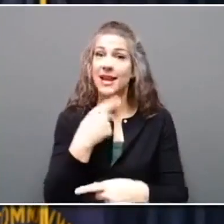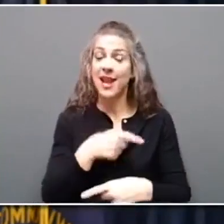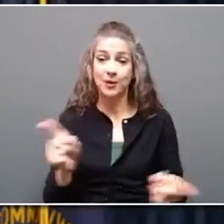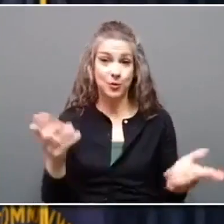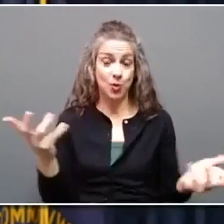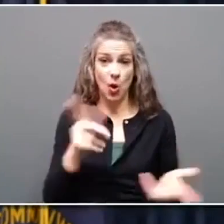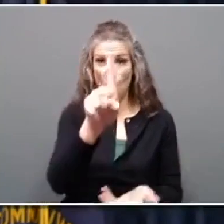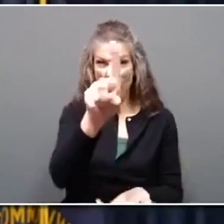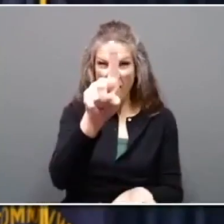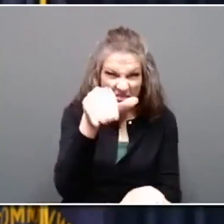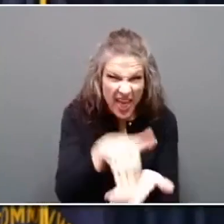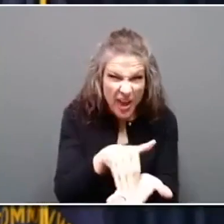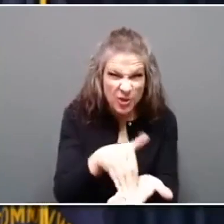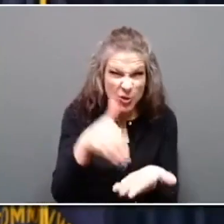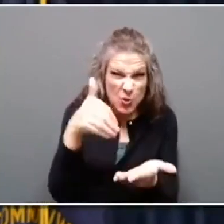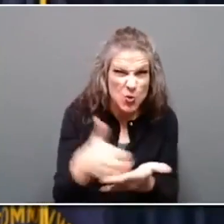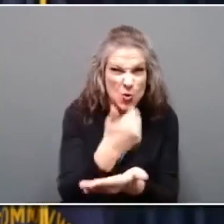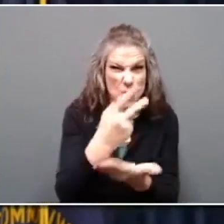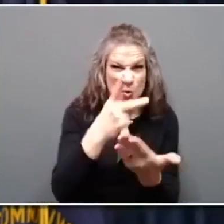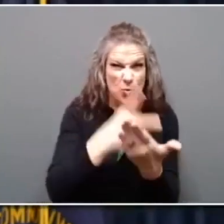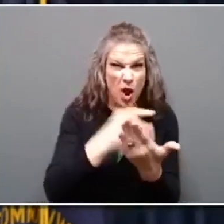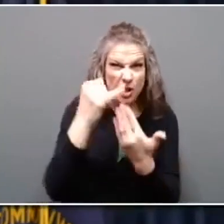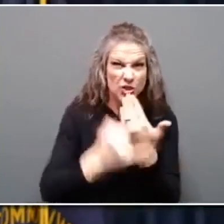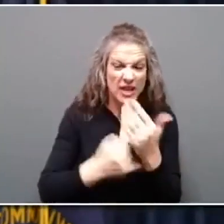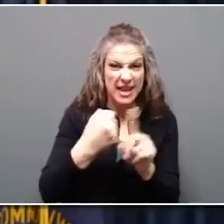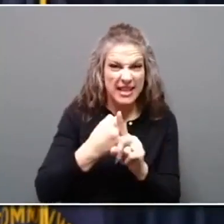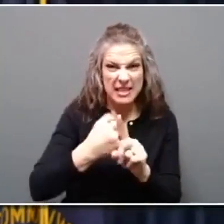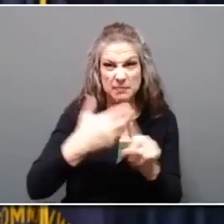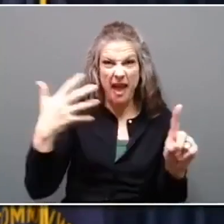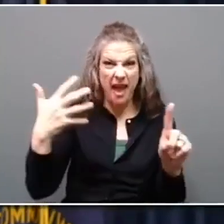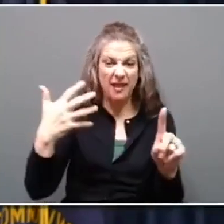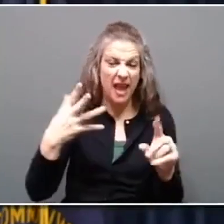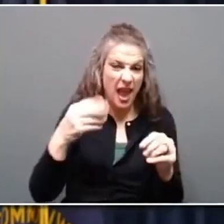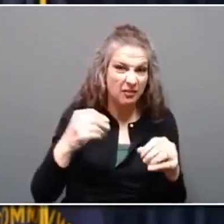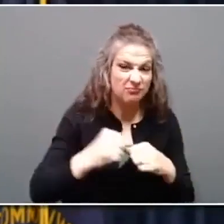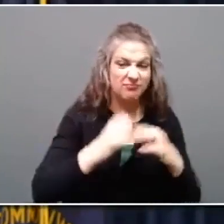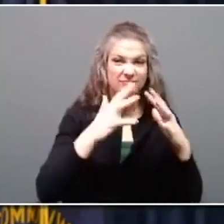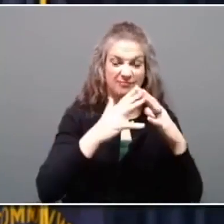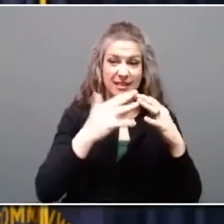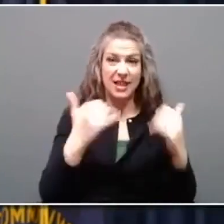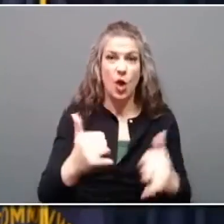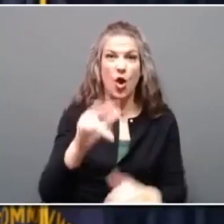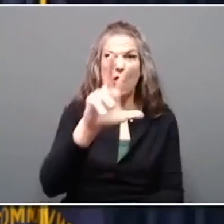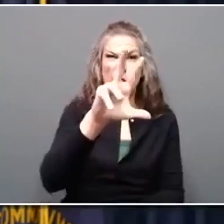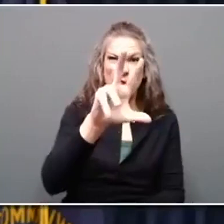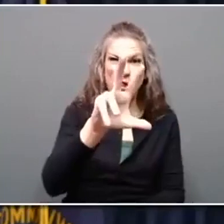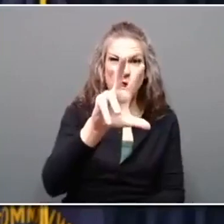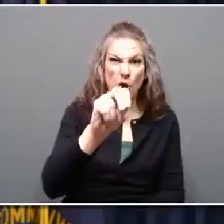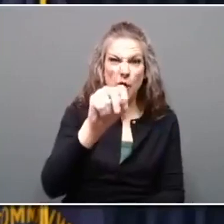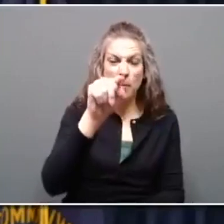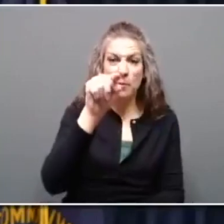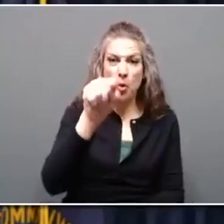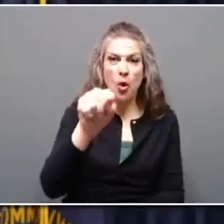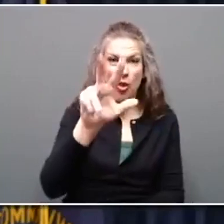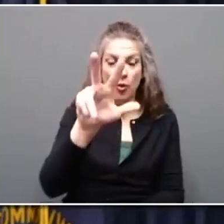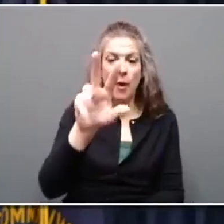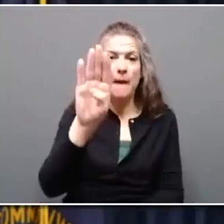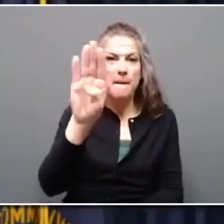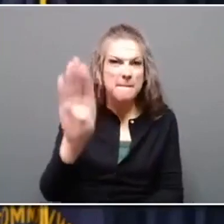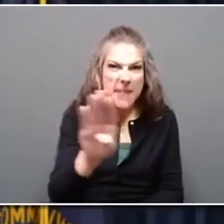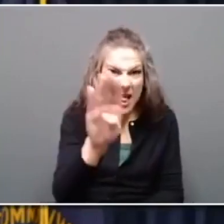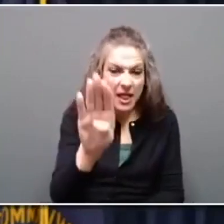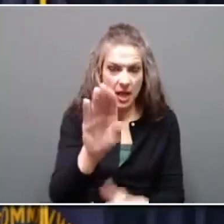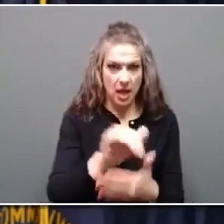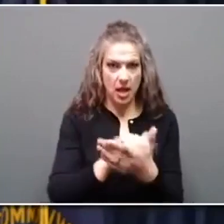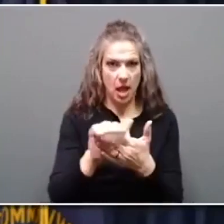location and expansion projects for a record what is now $30.3 billion of new private sector